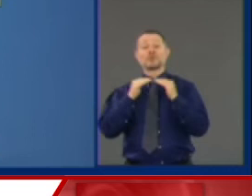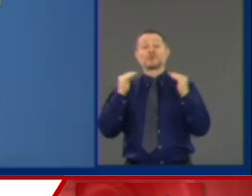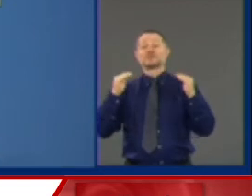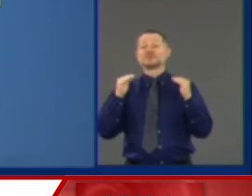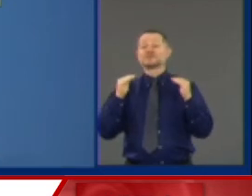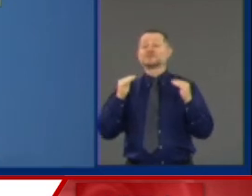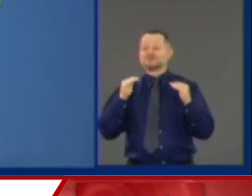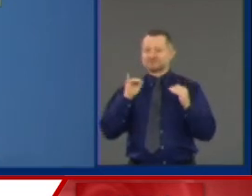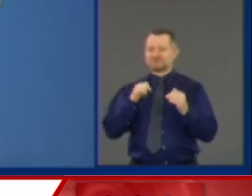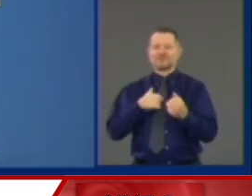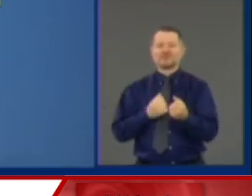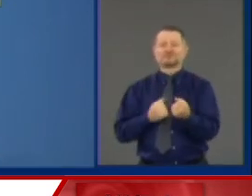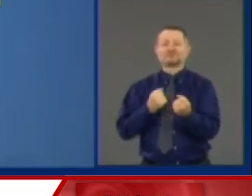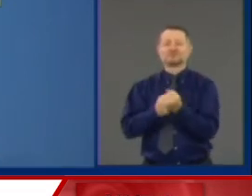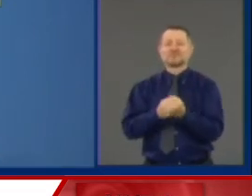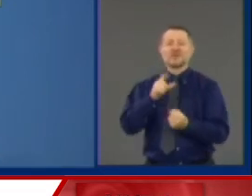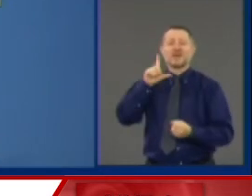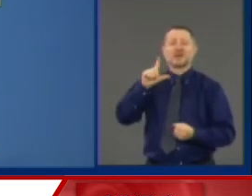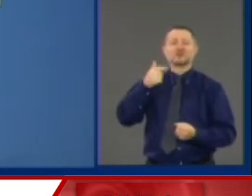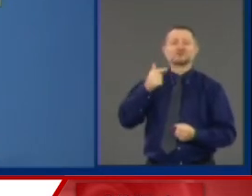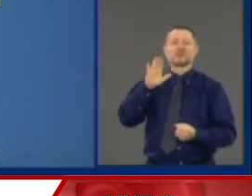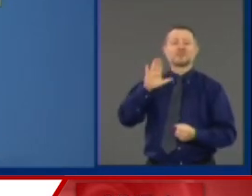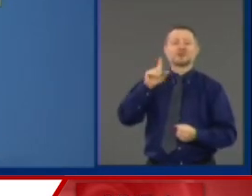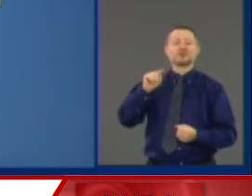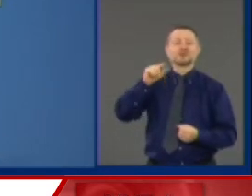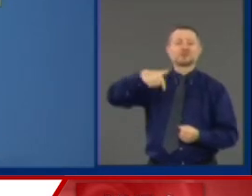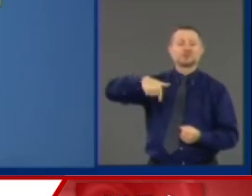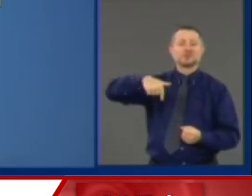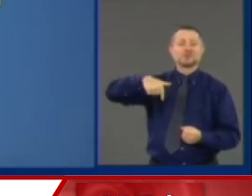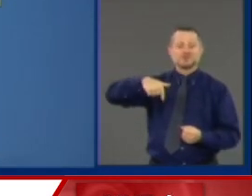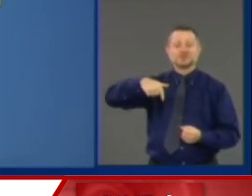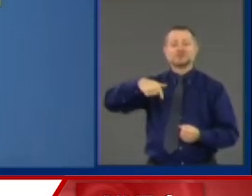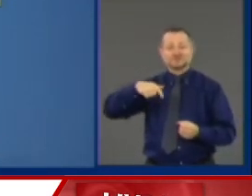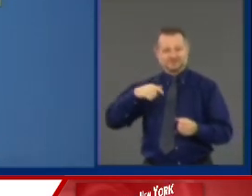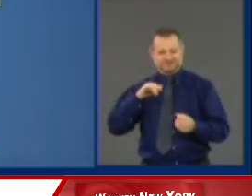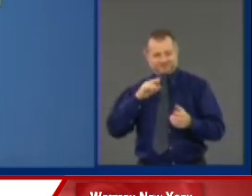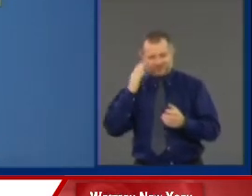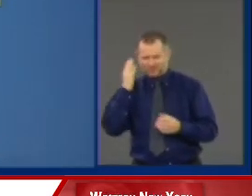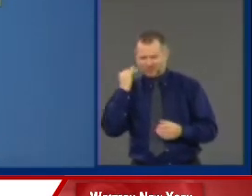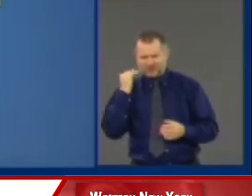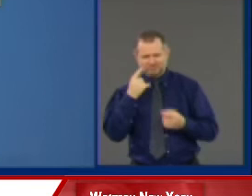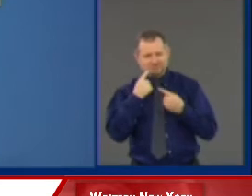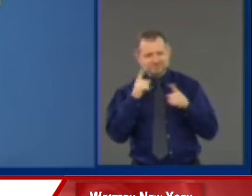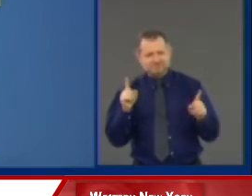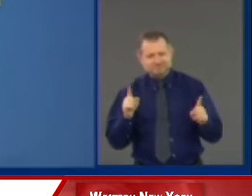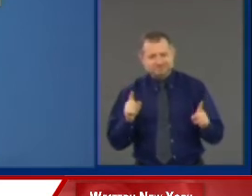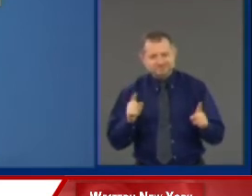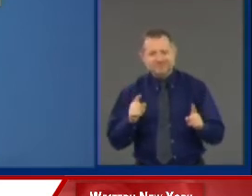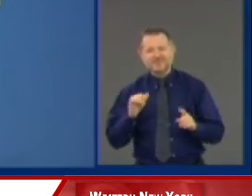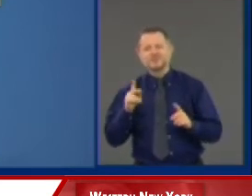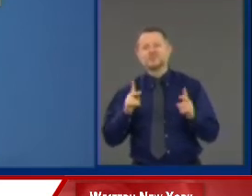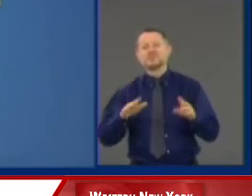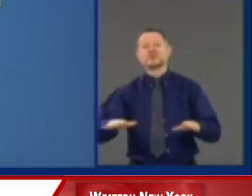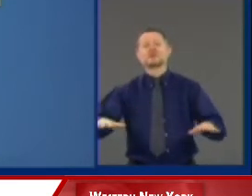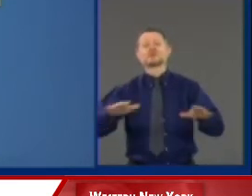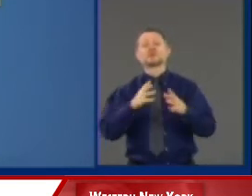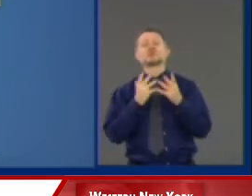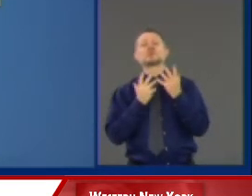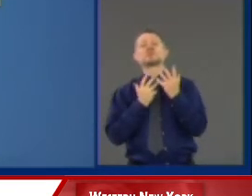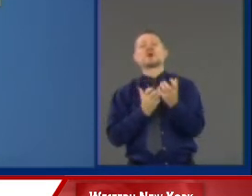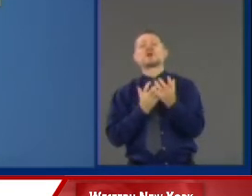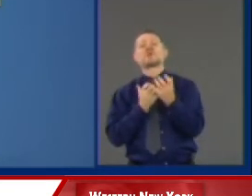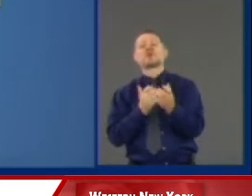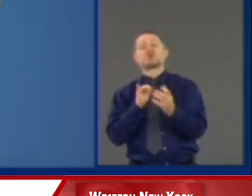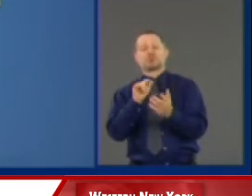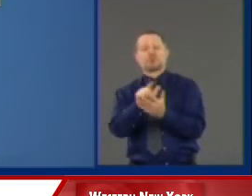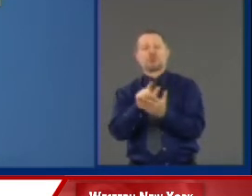LGBTQ community? Because the people said enough is enough. How can you say